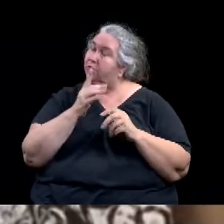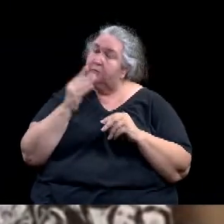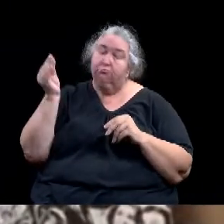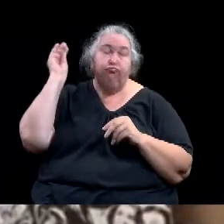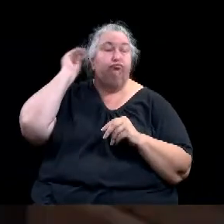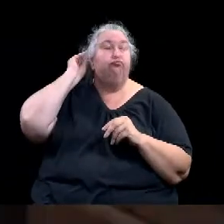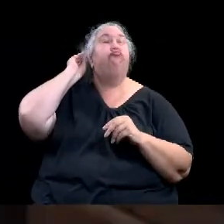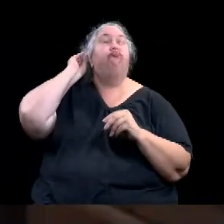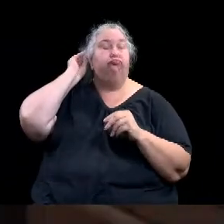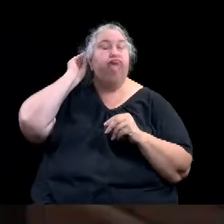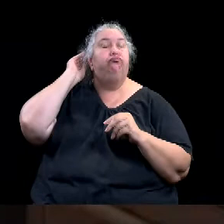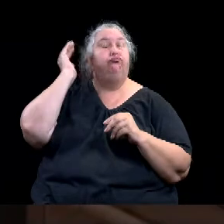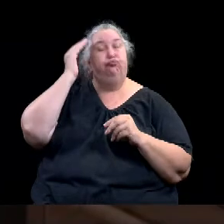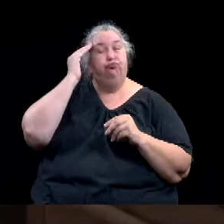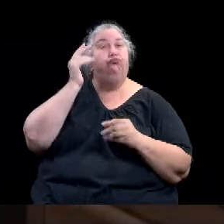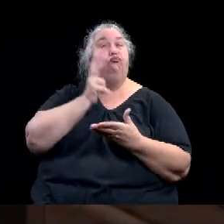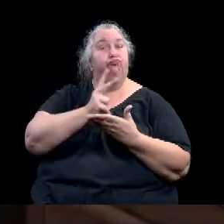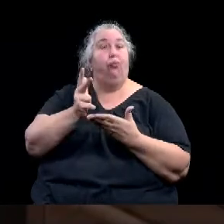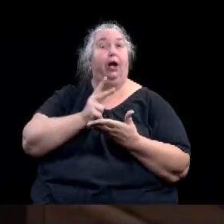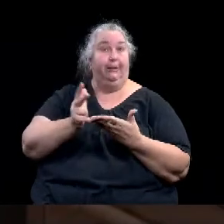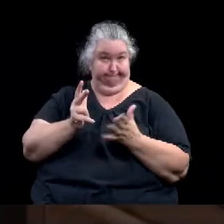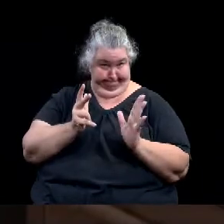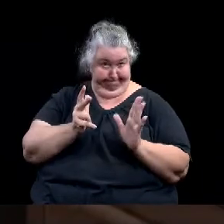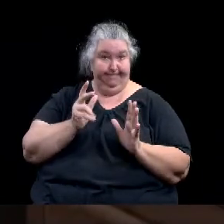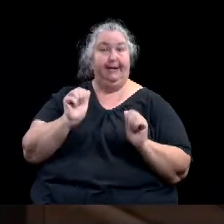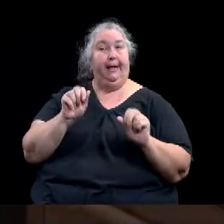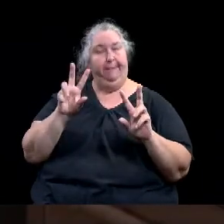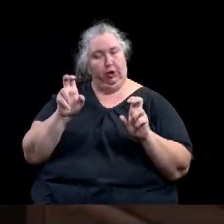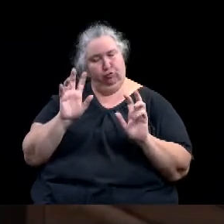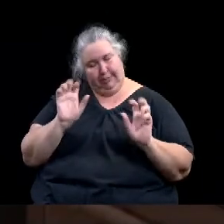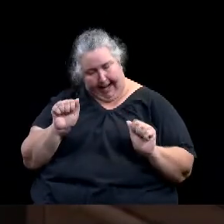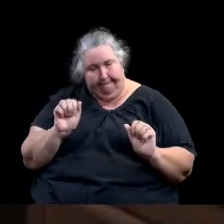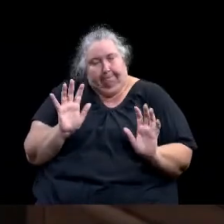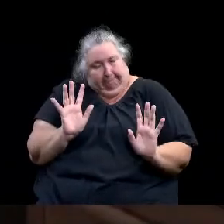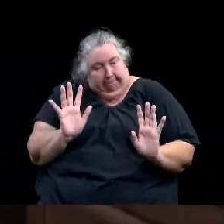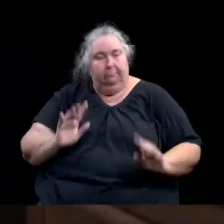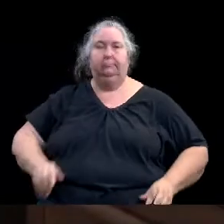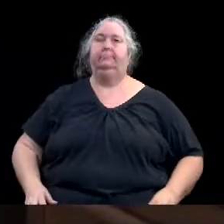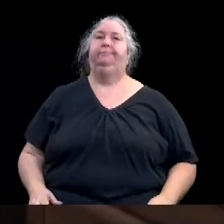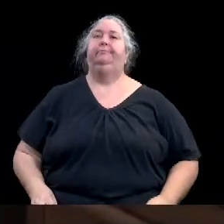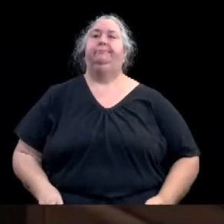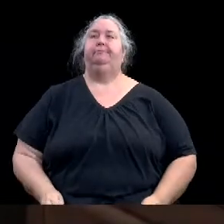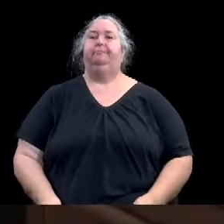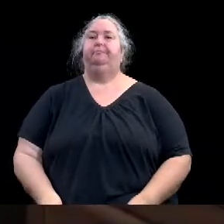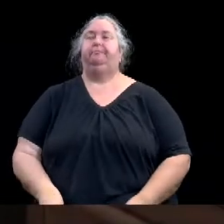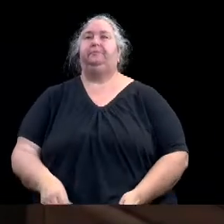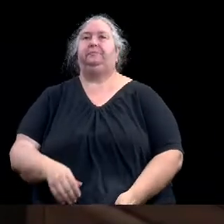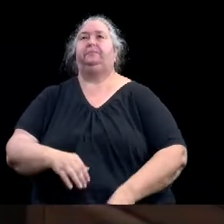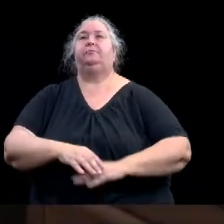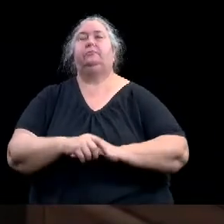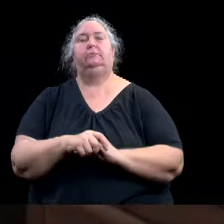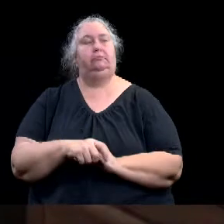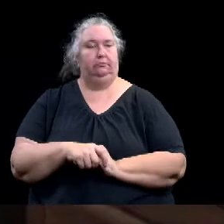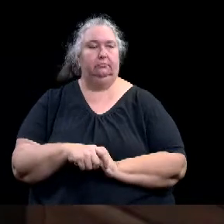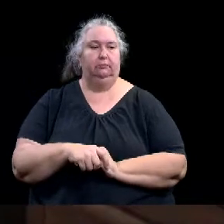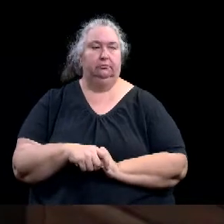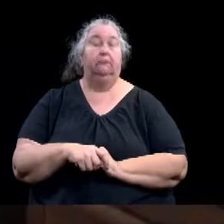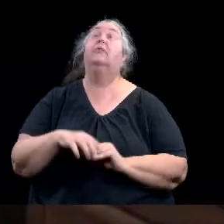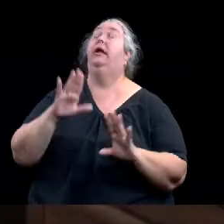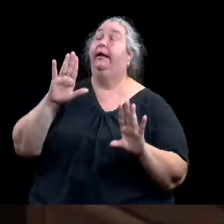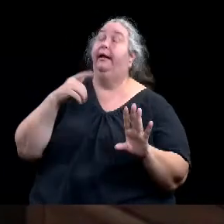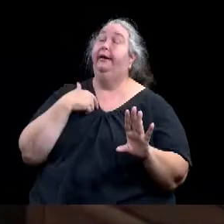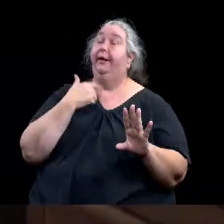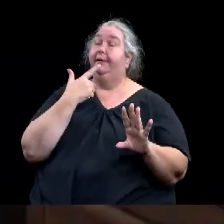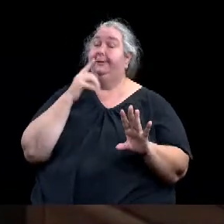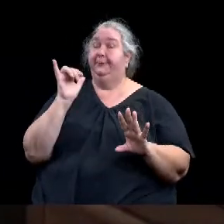Uh, I'll just wrap up by saying these are some, this is a lot of great information, um, and, um, shows a lot of the strategic work and the